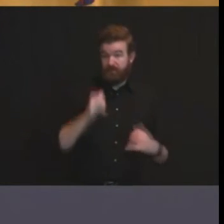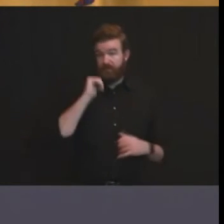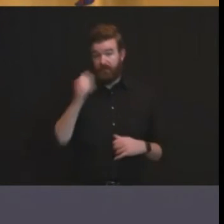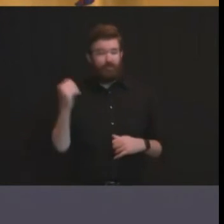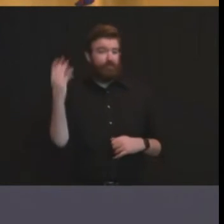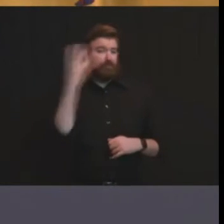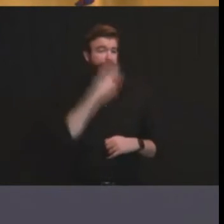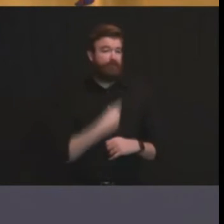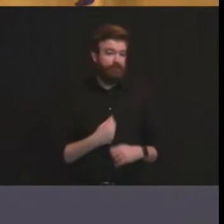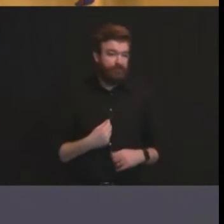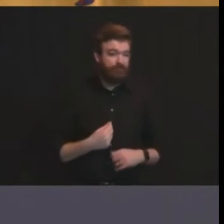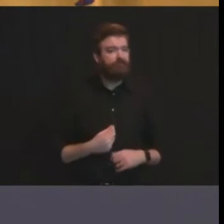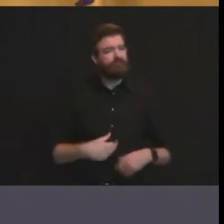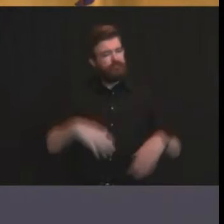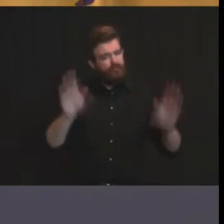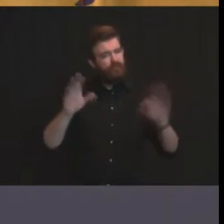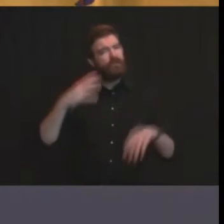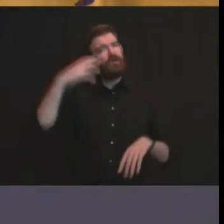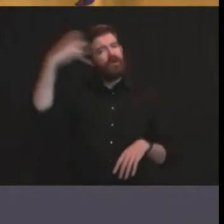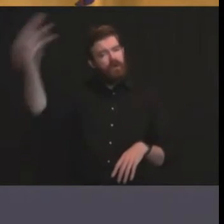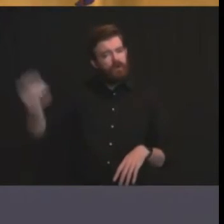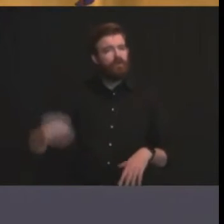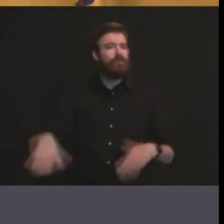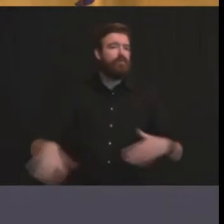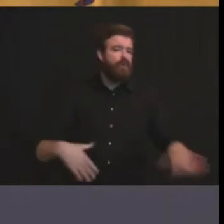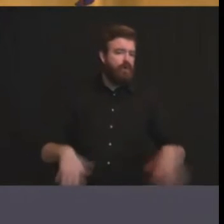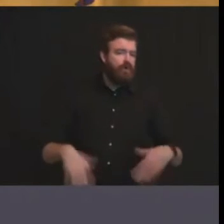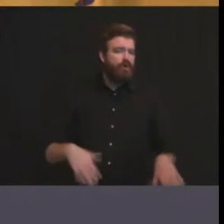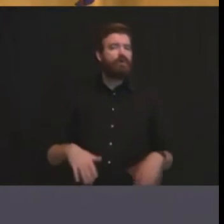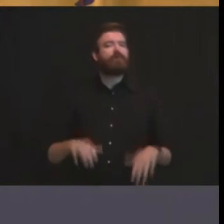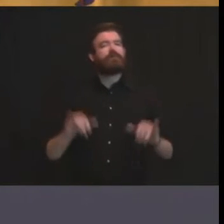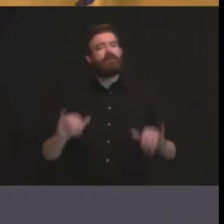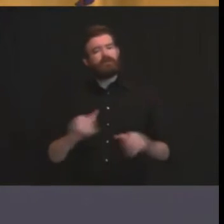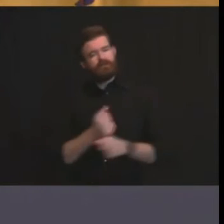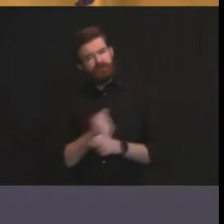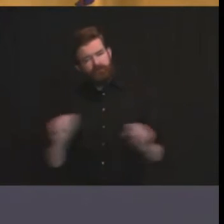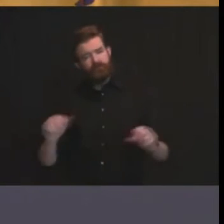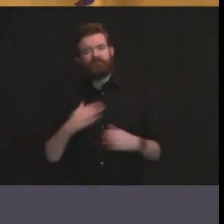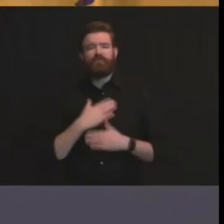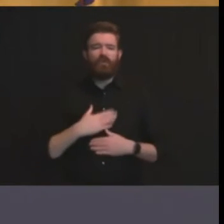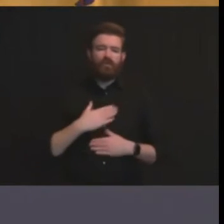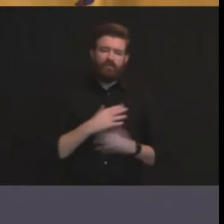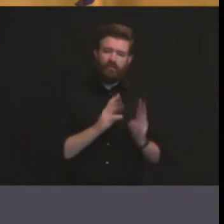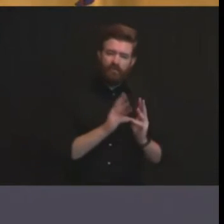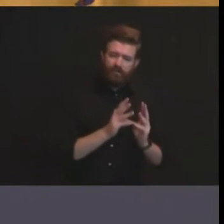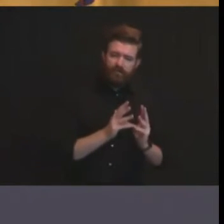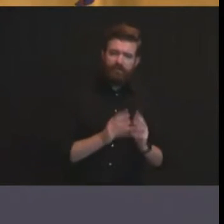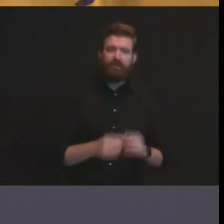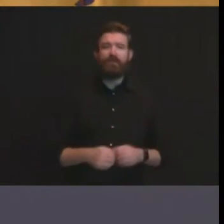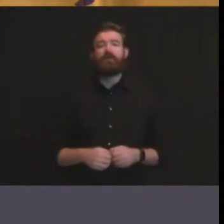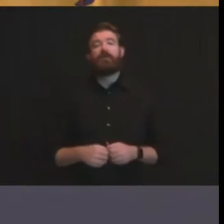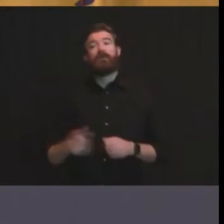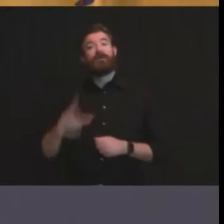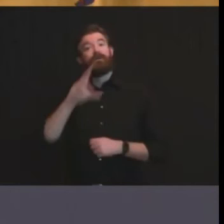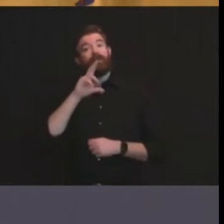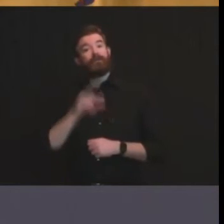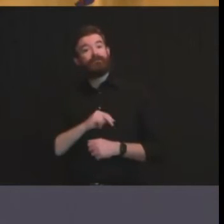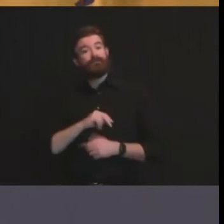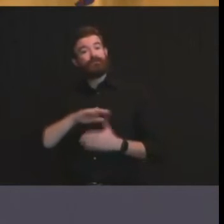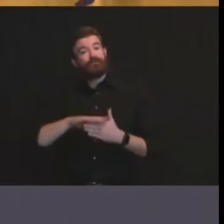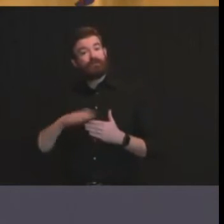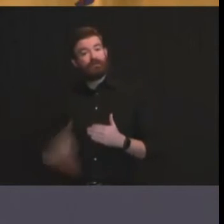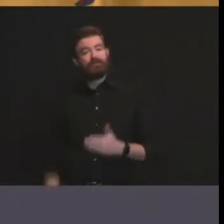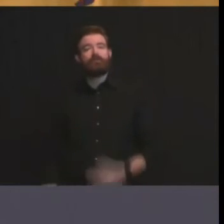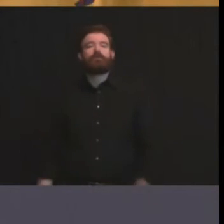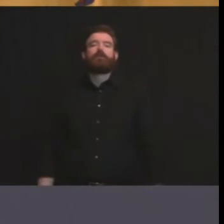so get outside folks stay out there safely enjoy it and we got thanksgiving next weekend again i'm begging you keep it to your immediate